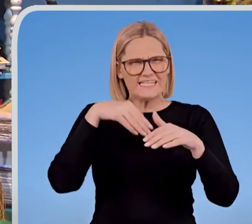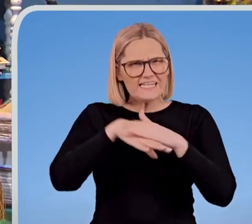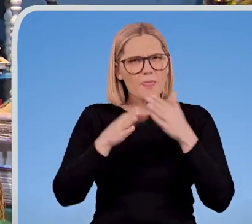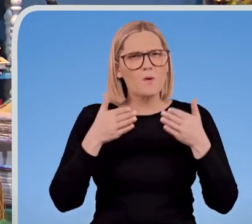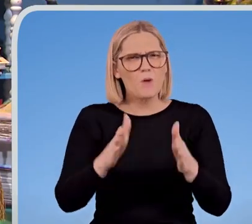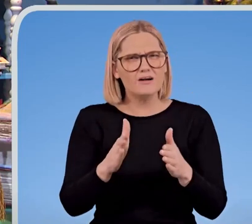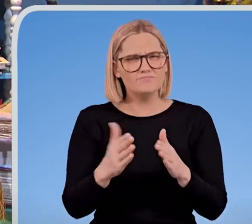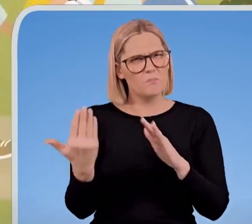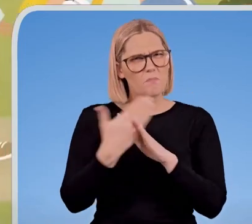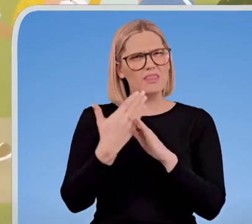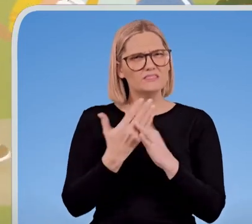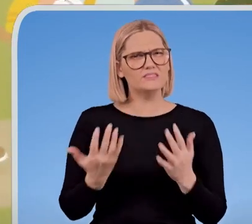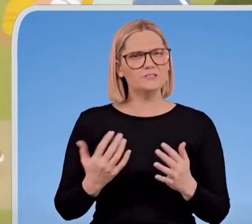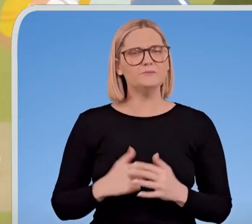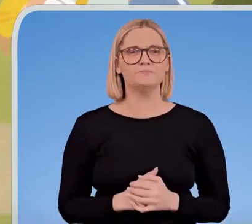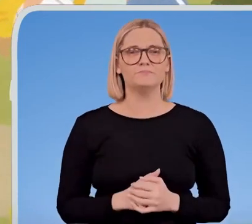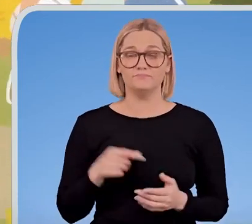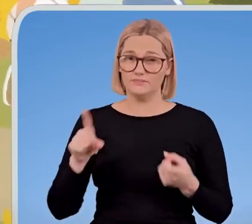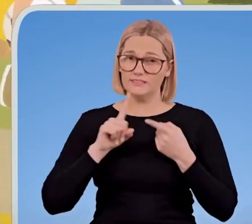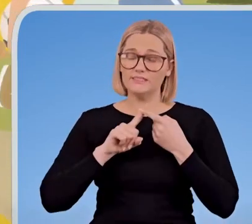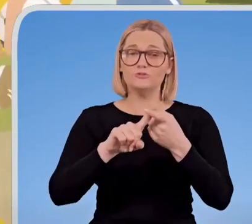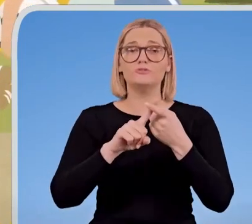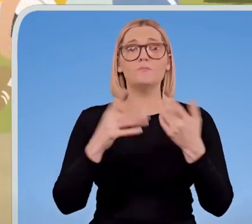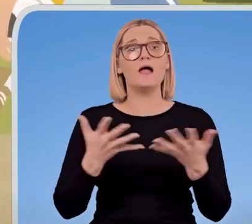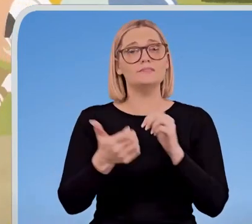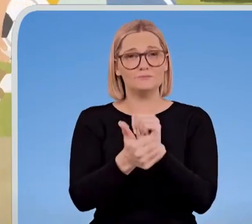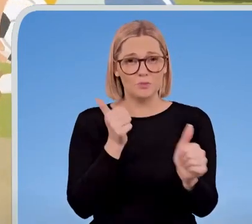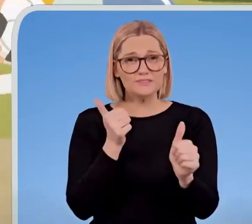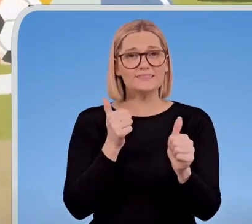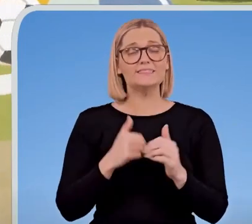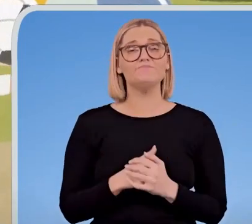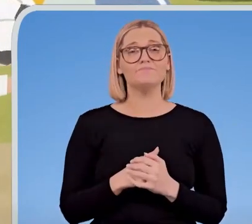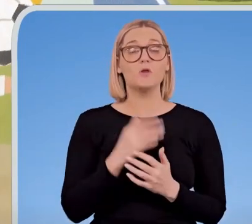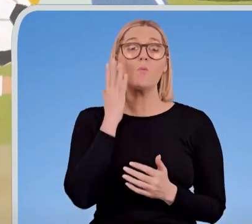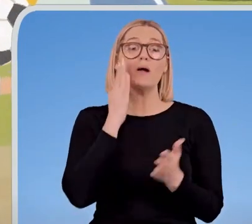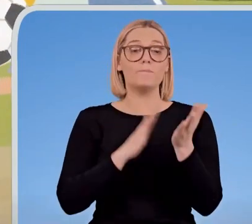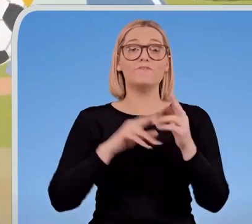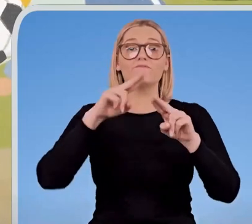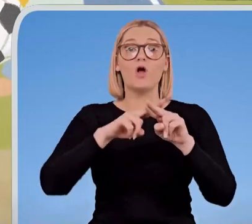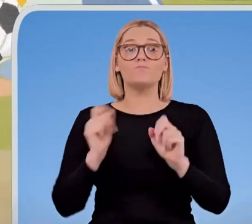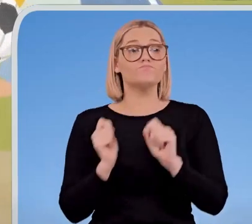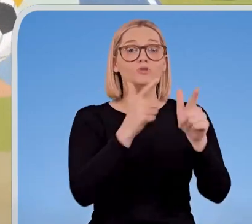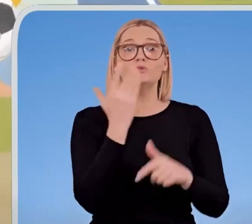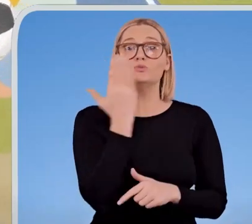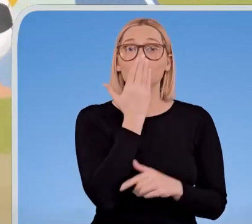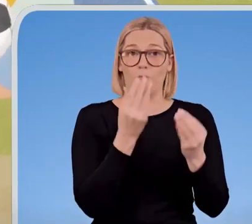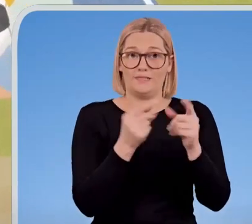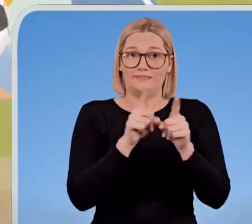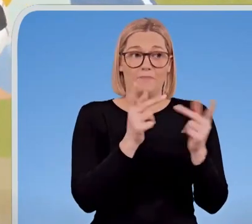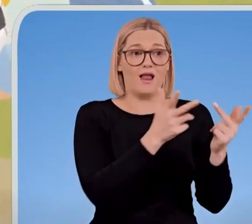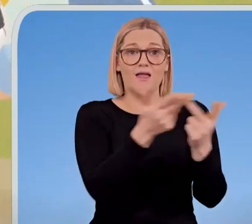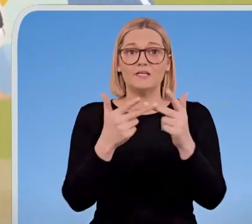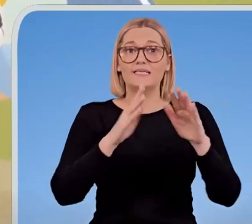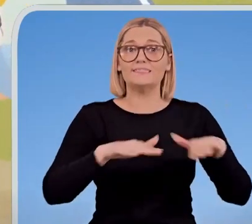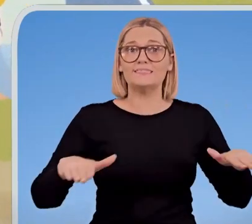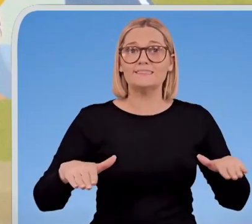way, isn't it? He would continue to play sport. He would go to school with all the other kids. The word can't would never